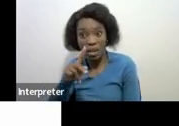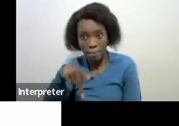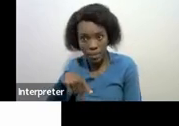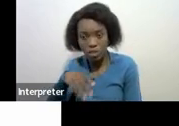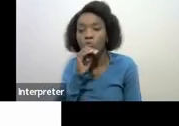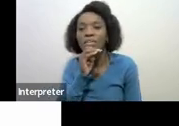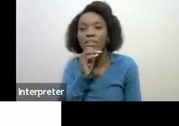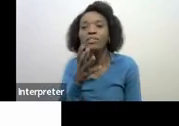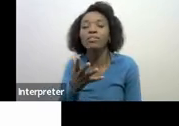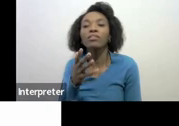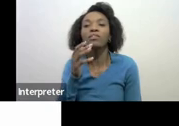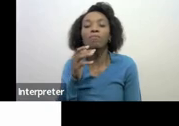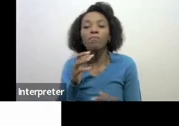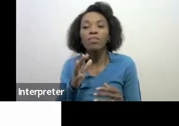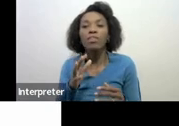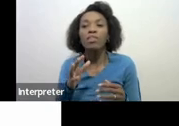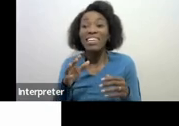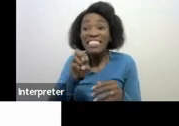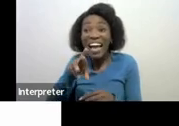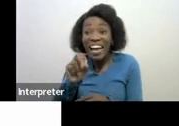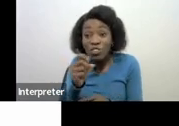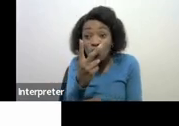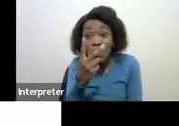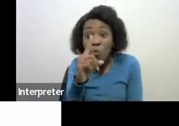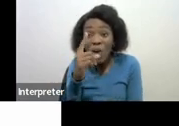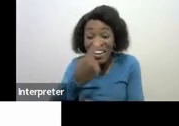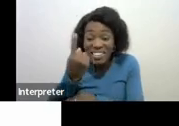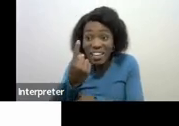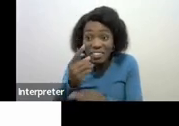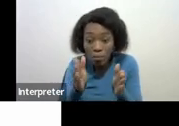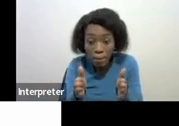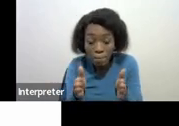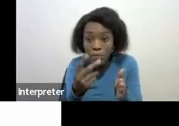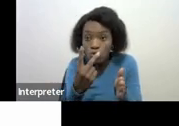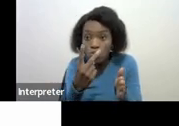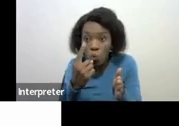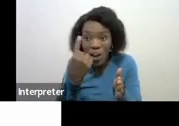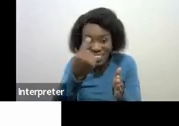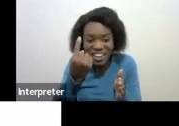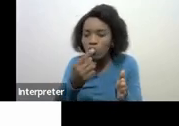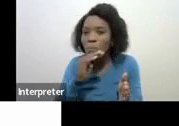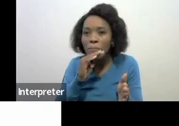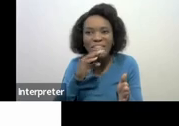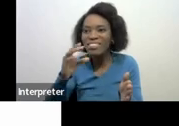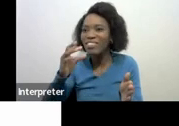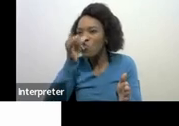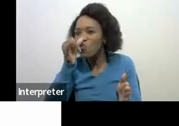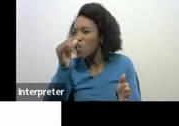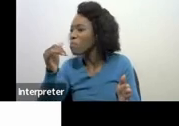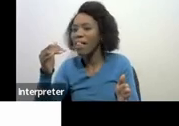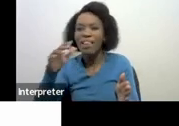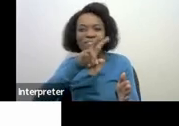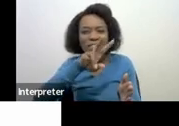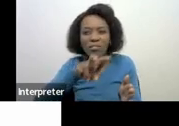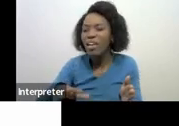effort that has been made within SARS it will disregard all those criminal investigation letters it will disregard Mr.